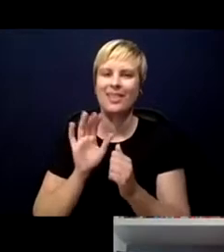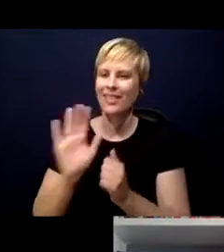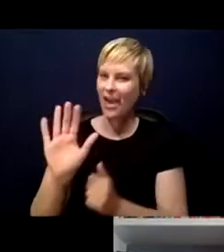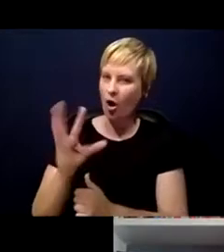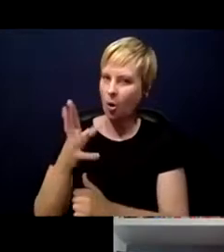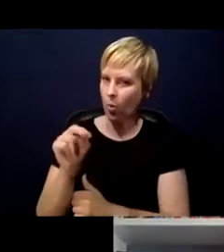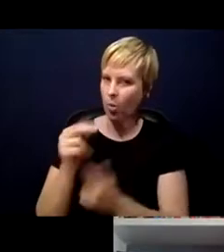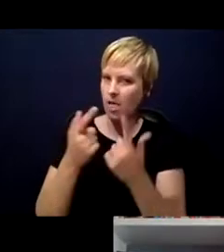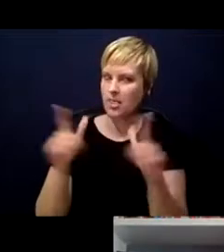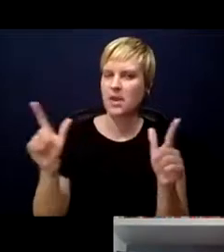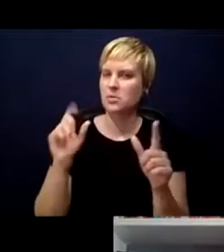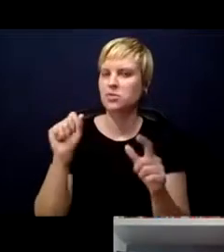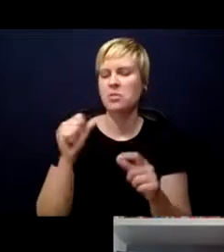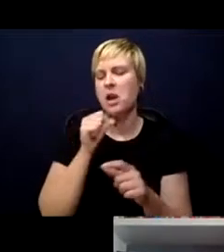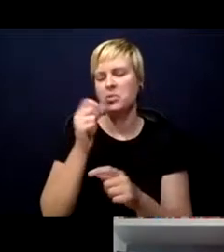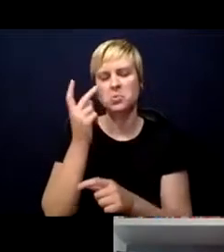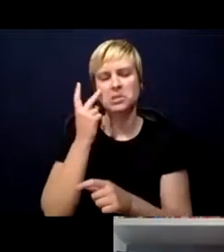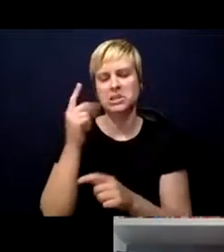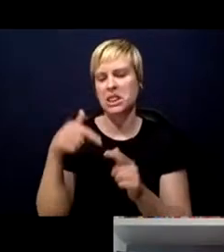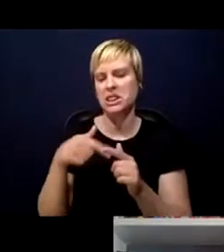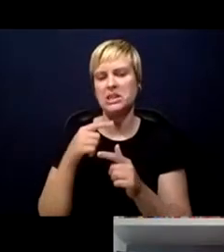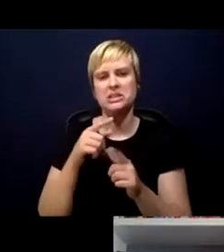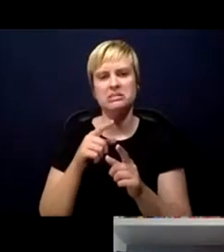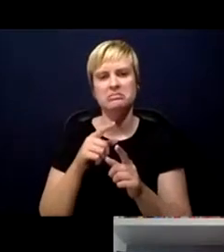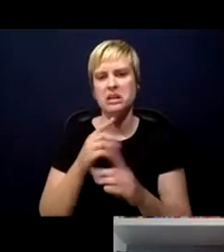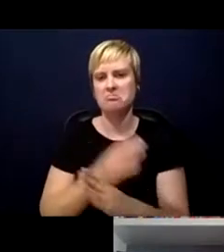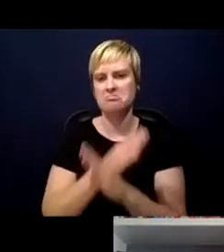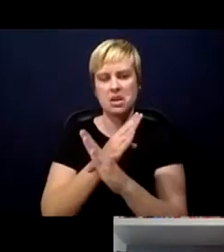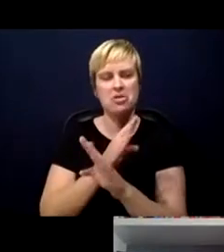I do not see this as a barrier there.